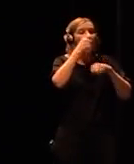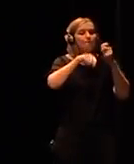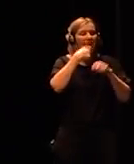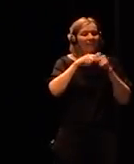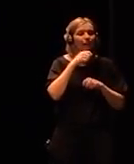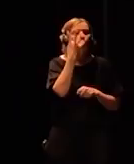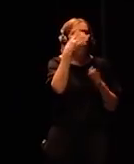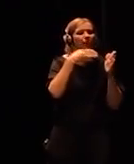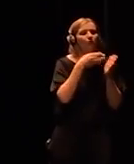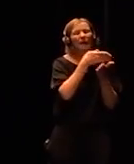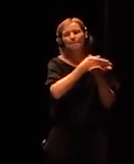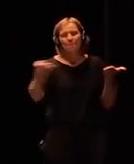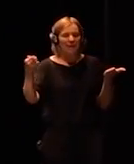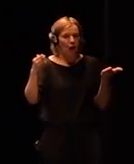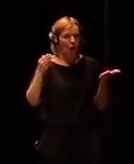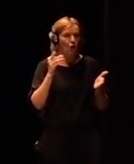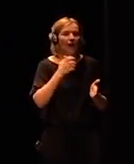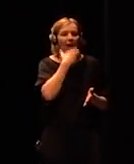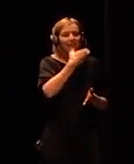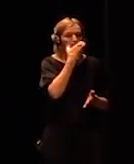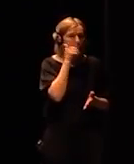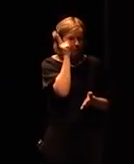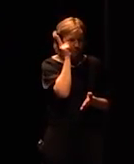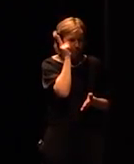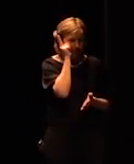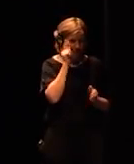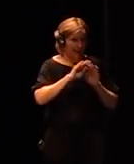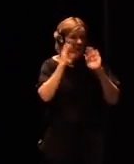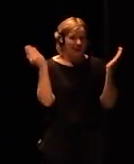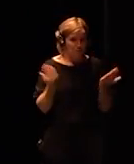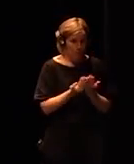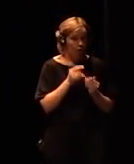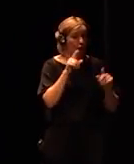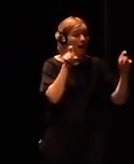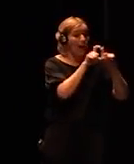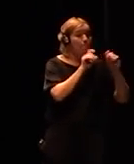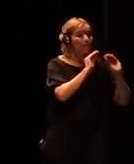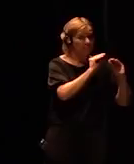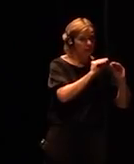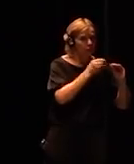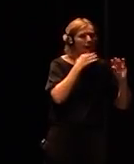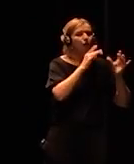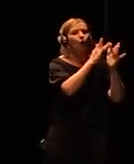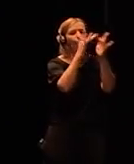They are in the business of connecting. And he says what is going on is surveillance.